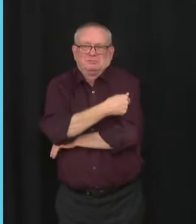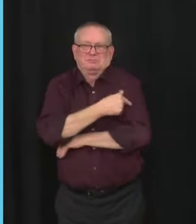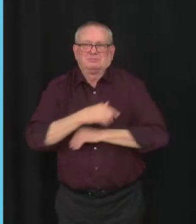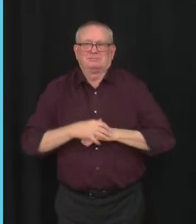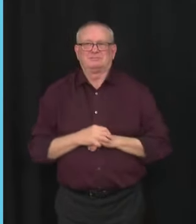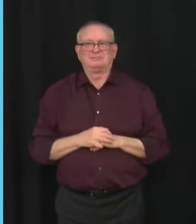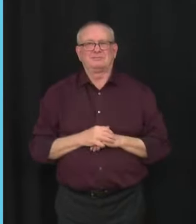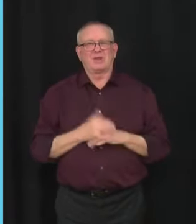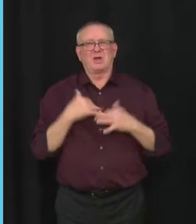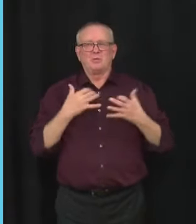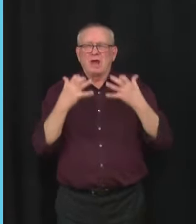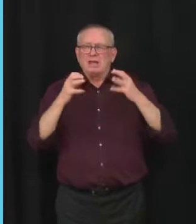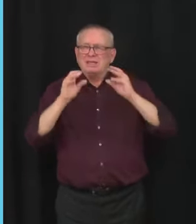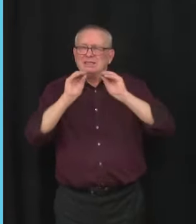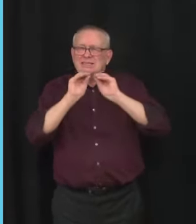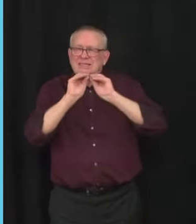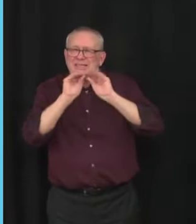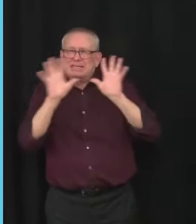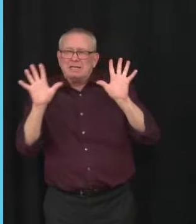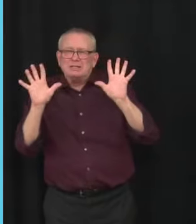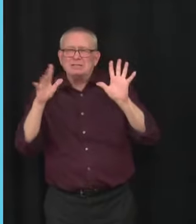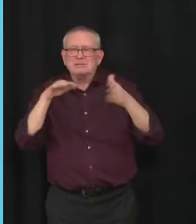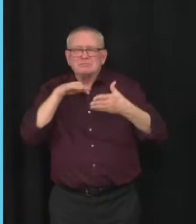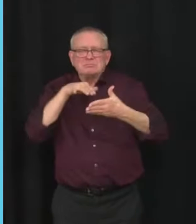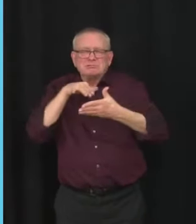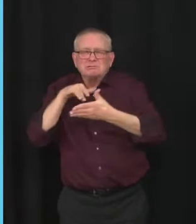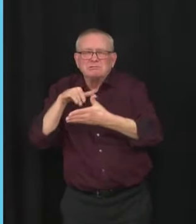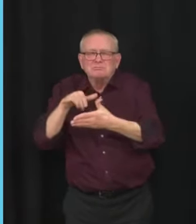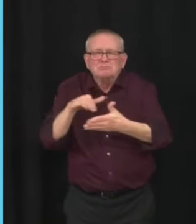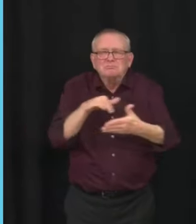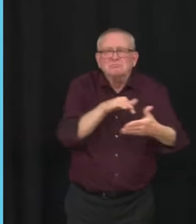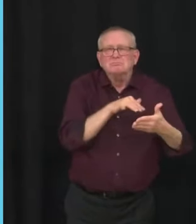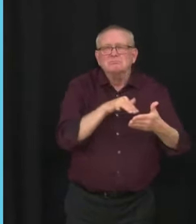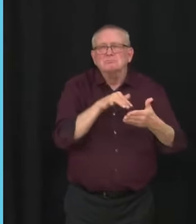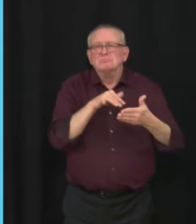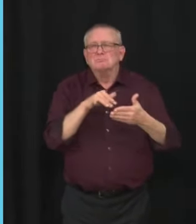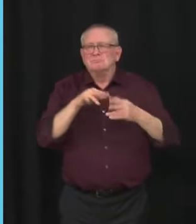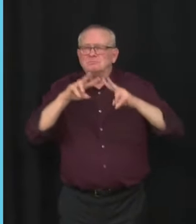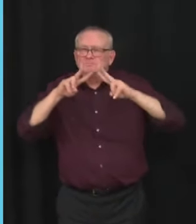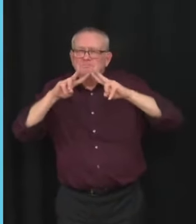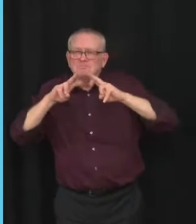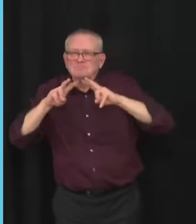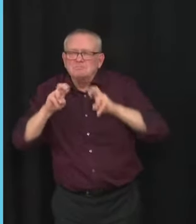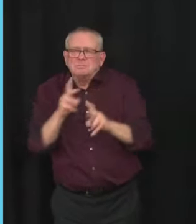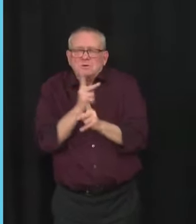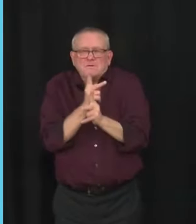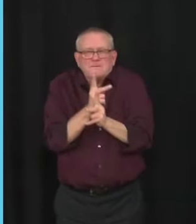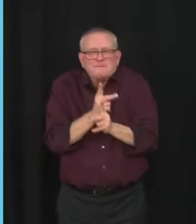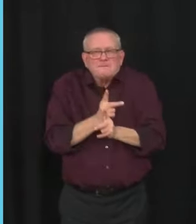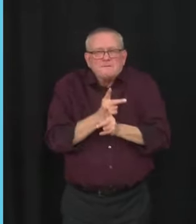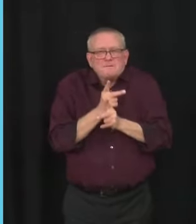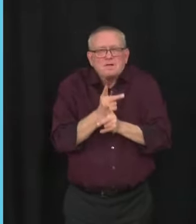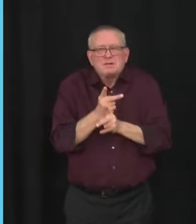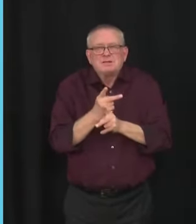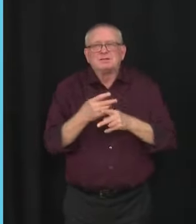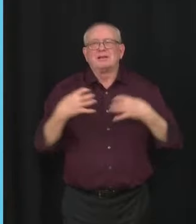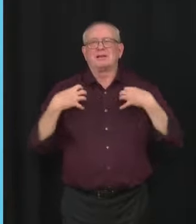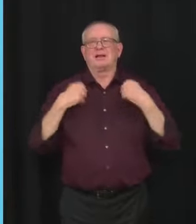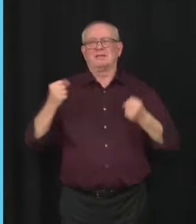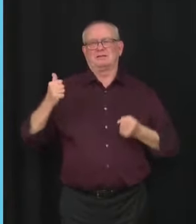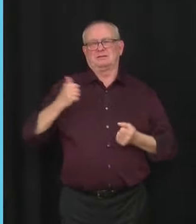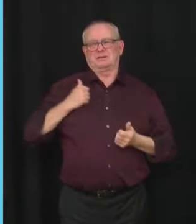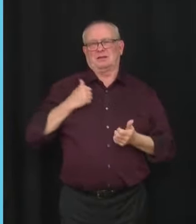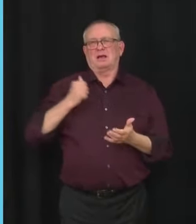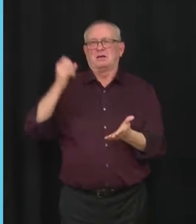review of the clinical research data, Health Canada approved the Pfizer vaccine for use in children aged 5